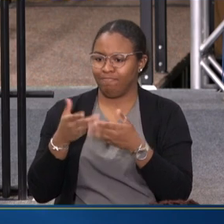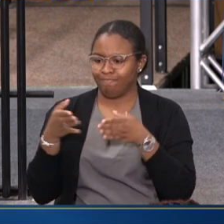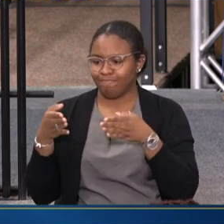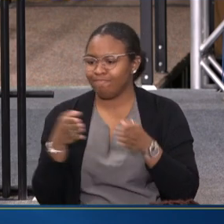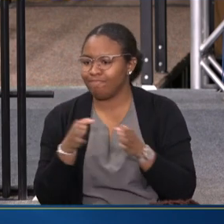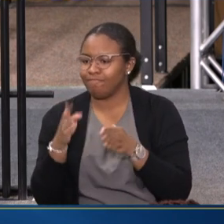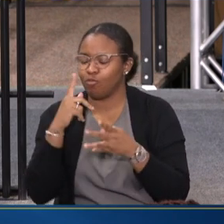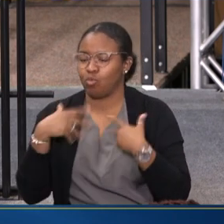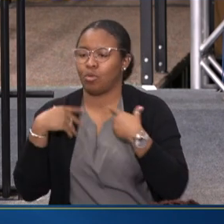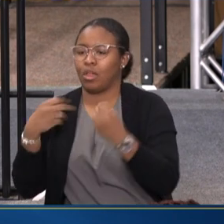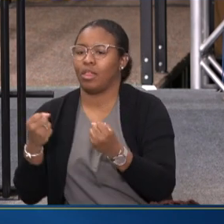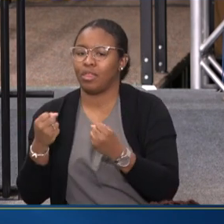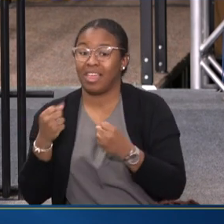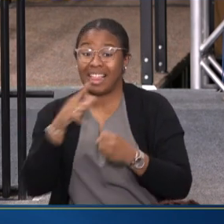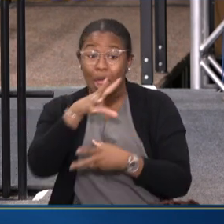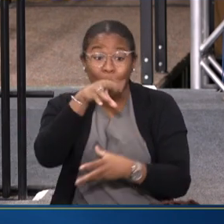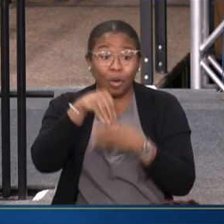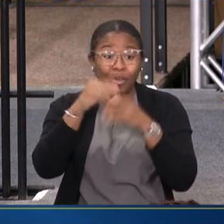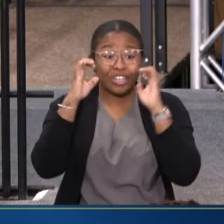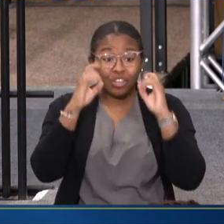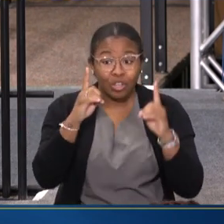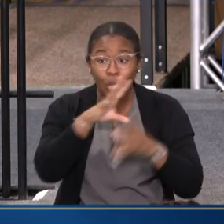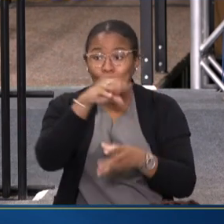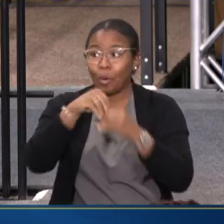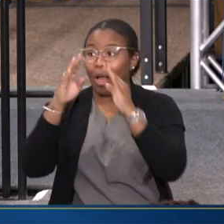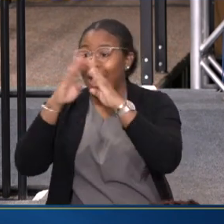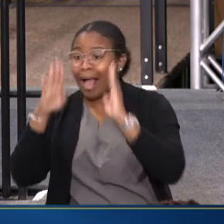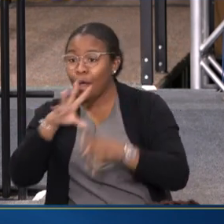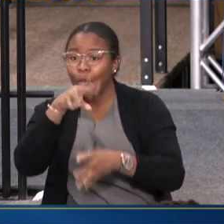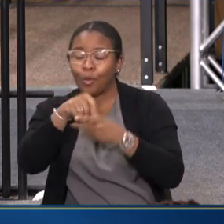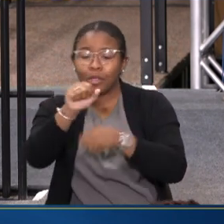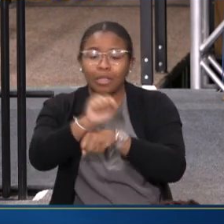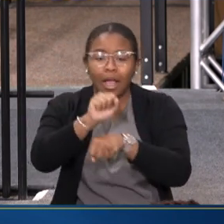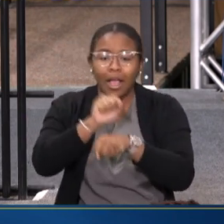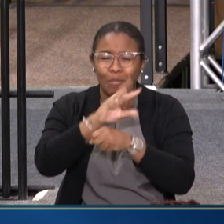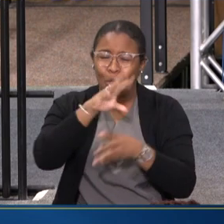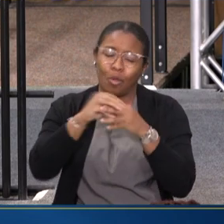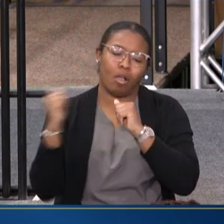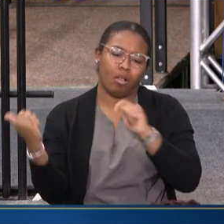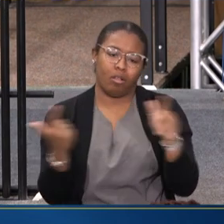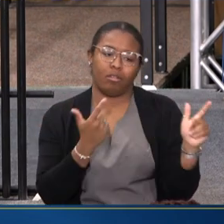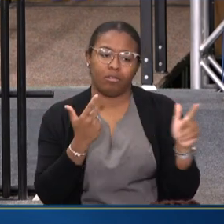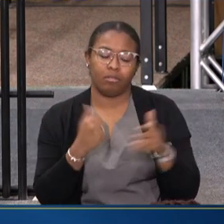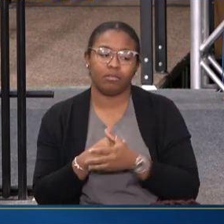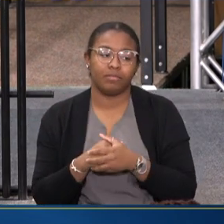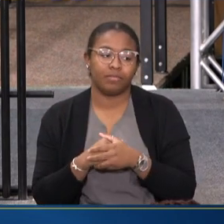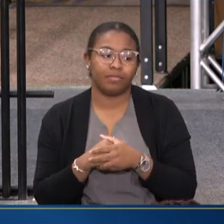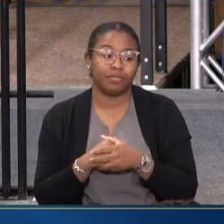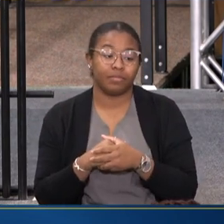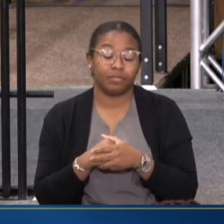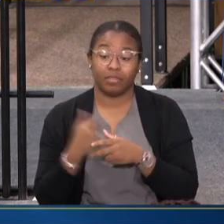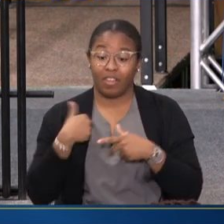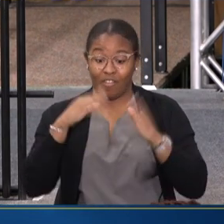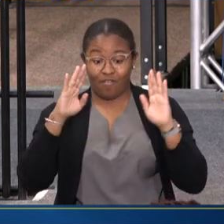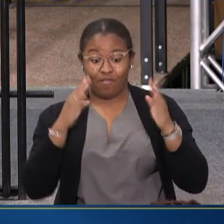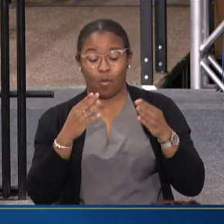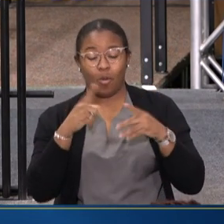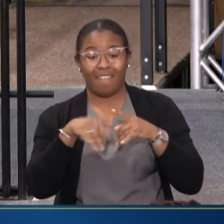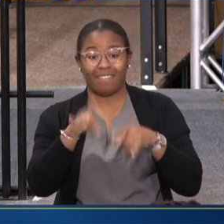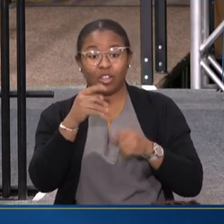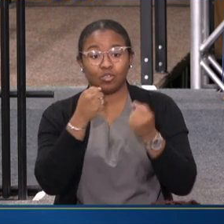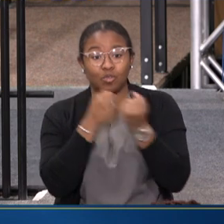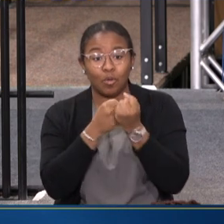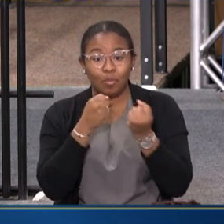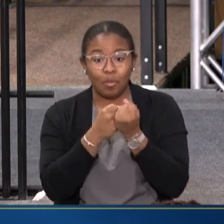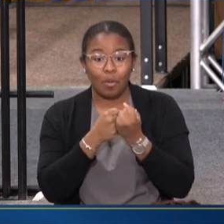IS. THIS INCLUDES EDUCATION. INCLUDES HOUSING. INCLUDES EMPLOYERS. IT INCLUDES ALL OF US. THROUGH ITS FOCUS ON FINDING SUPPORT AND